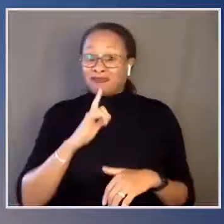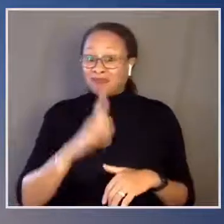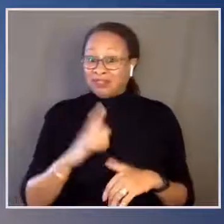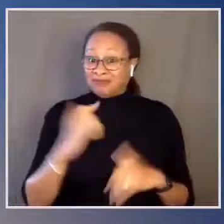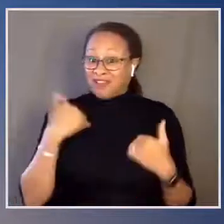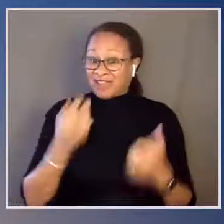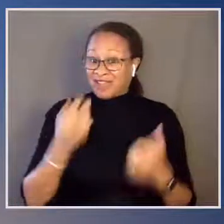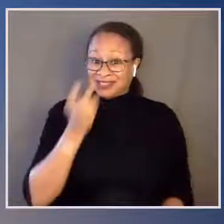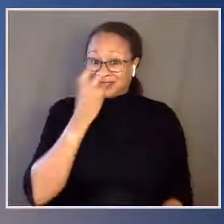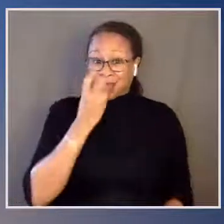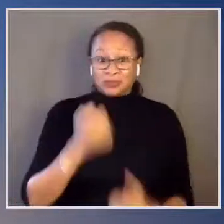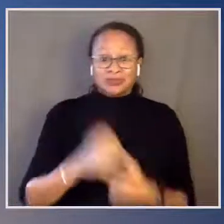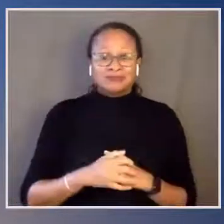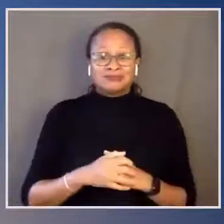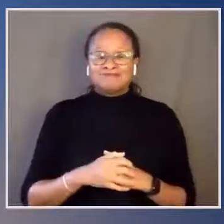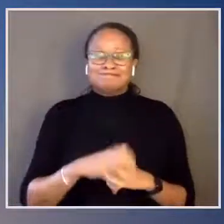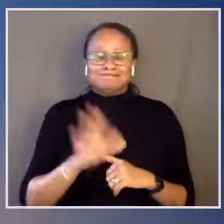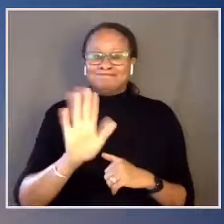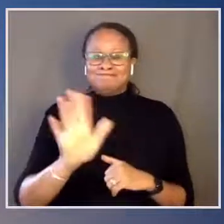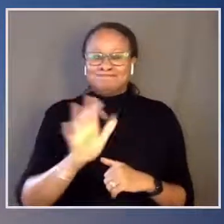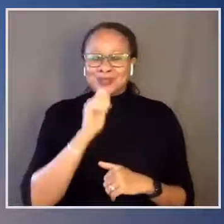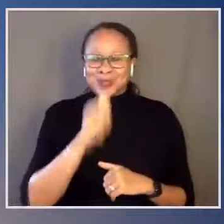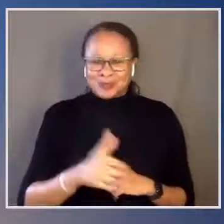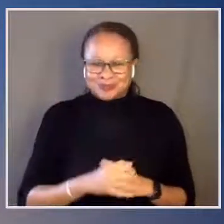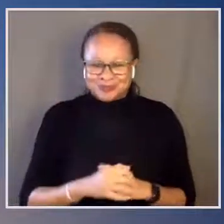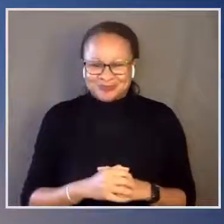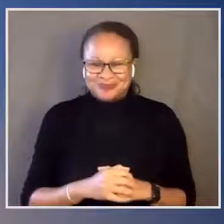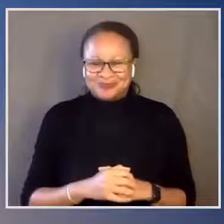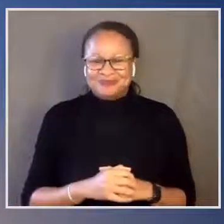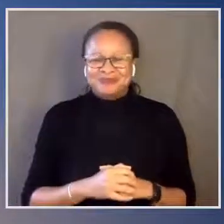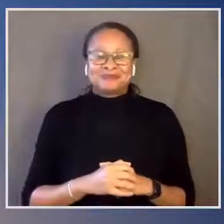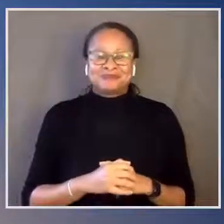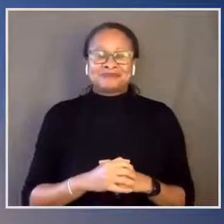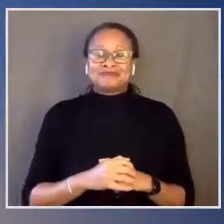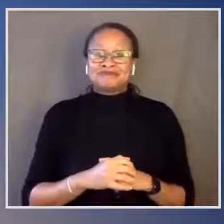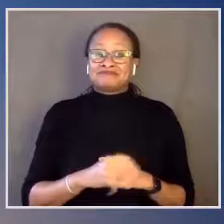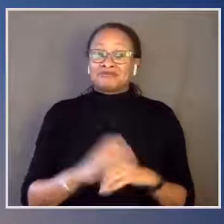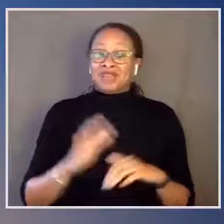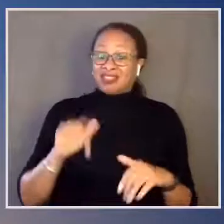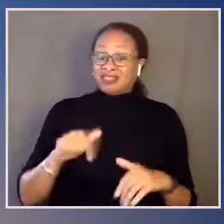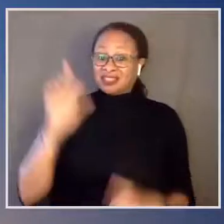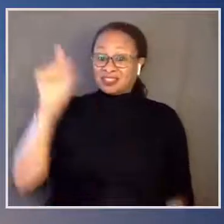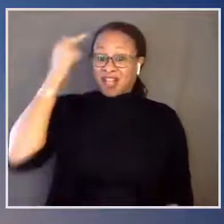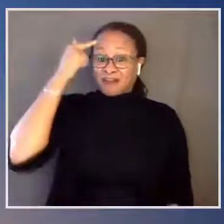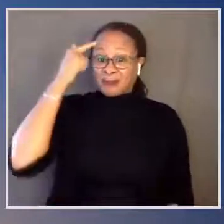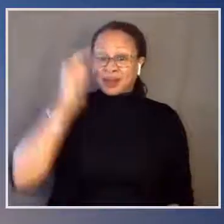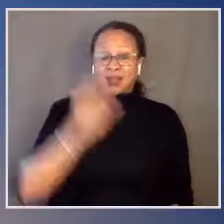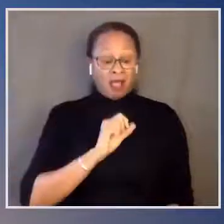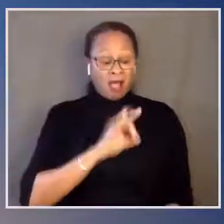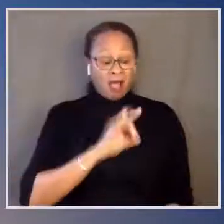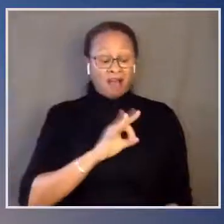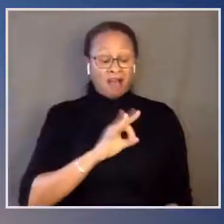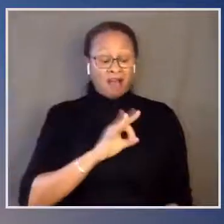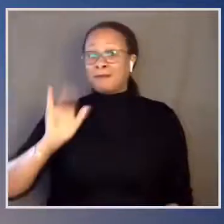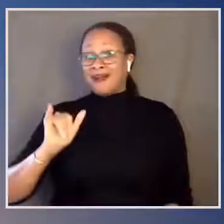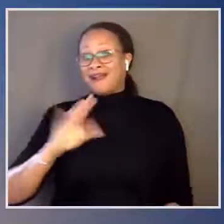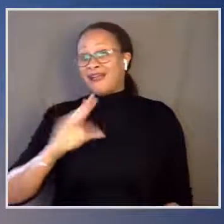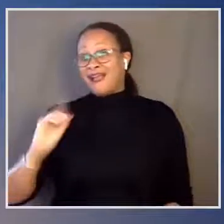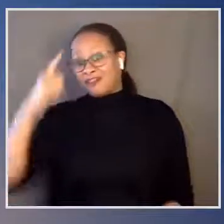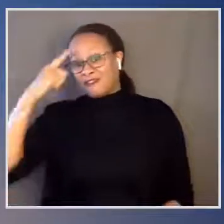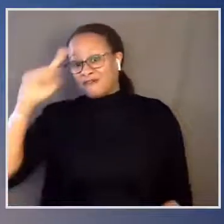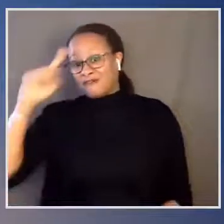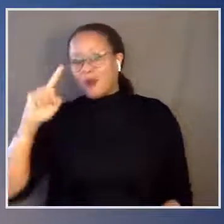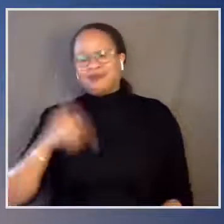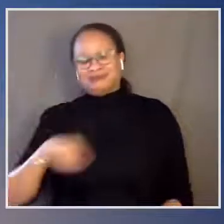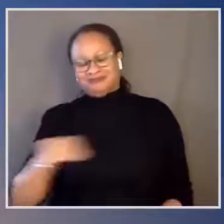we shouldn't have any longer about a government of, by, and for the people. It's very